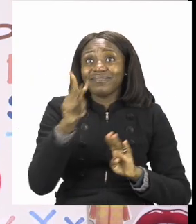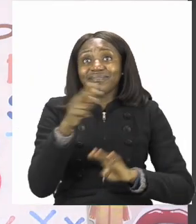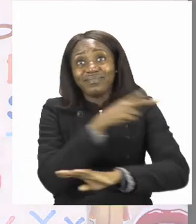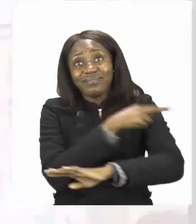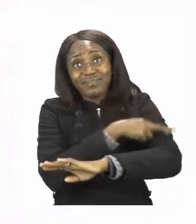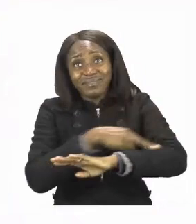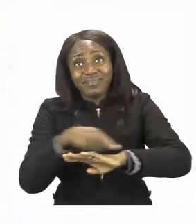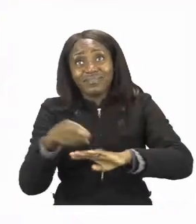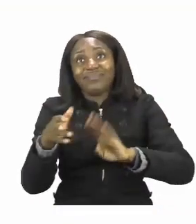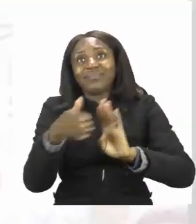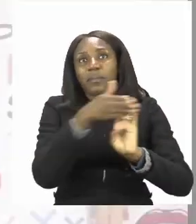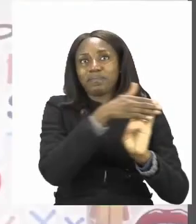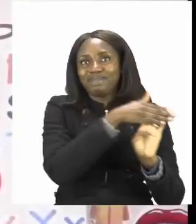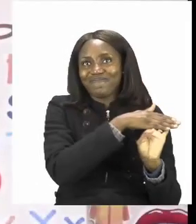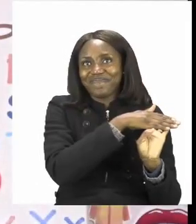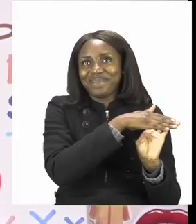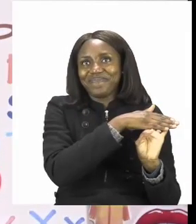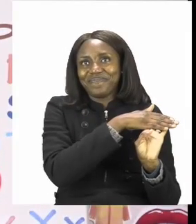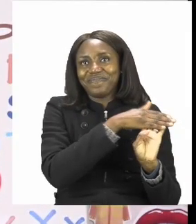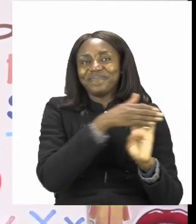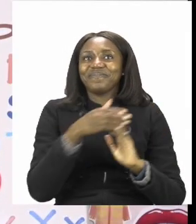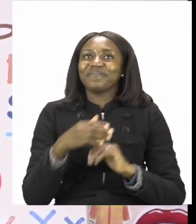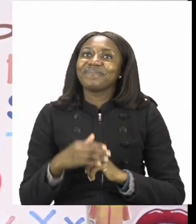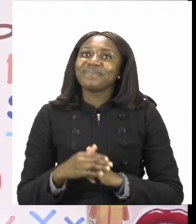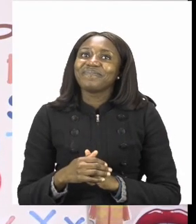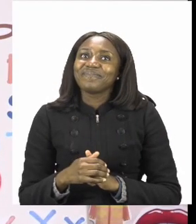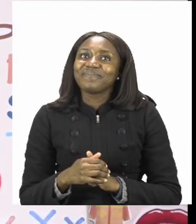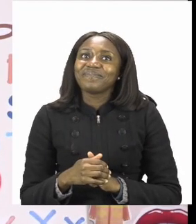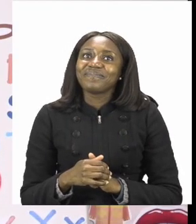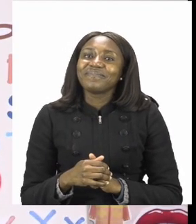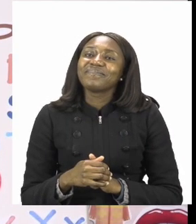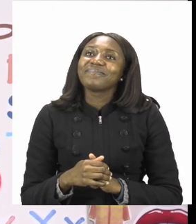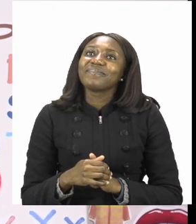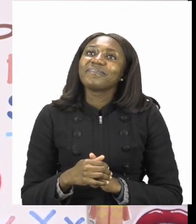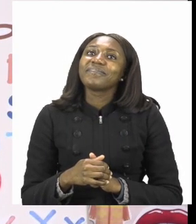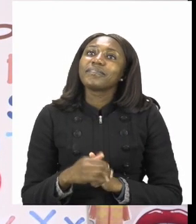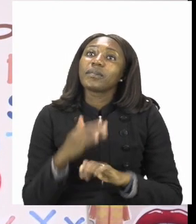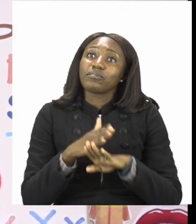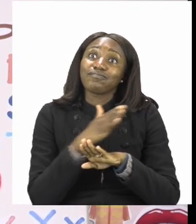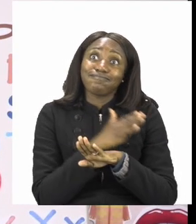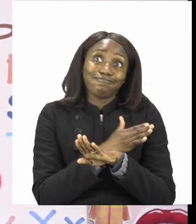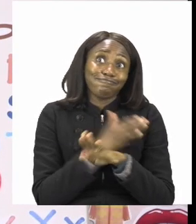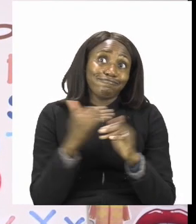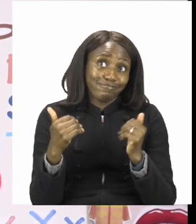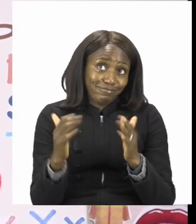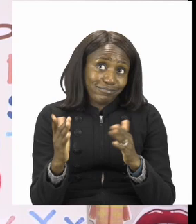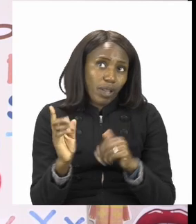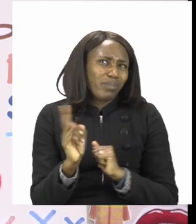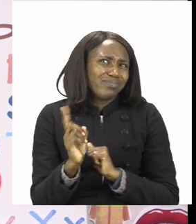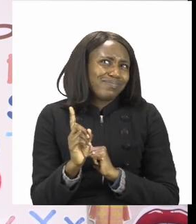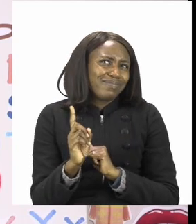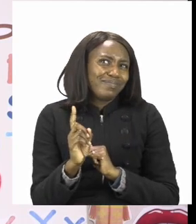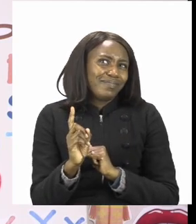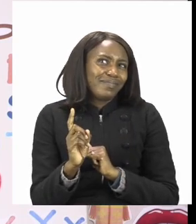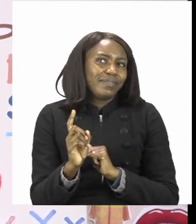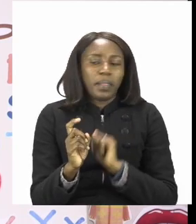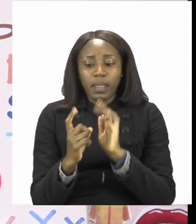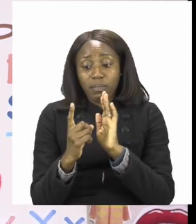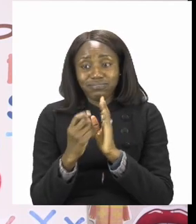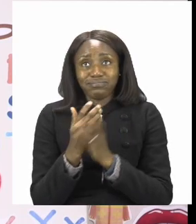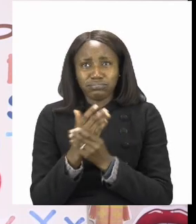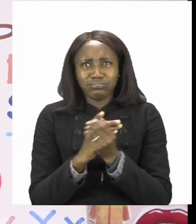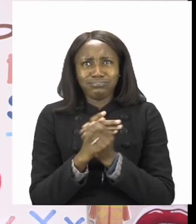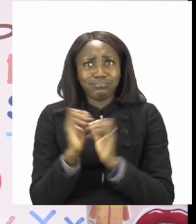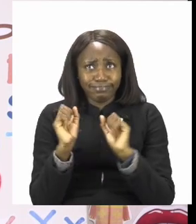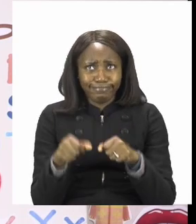safe and road safety. And before we get into any lessons grade 2s, we